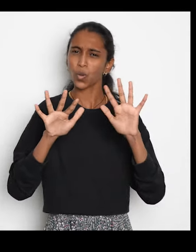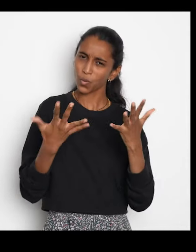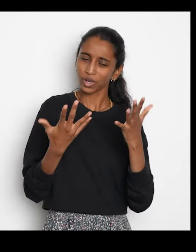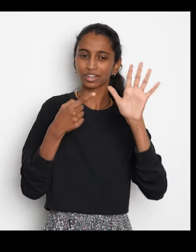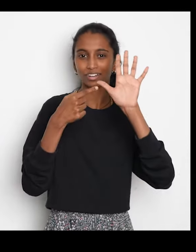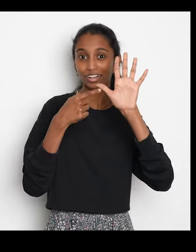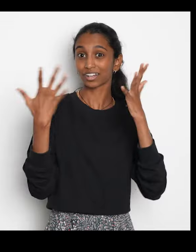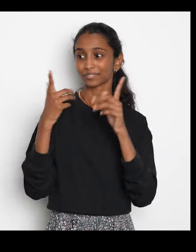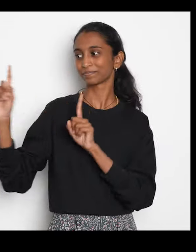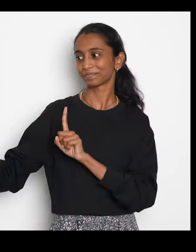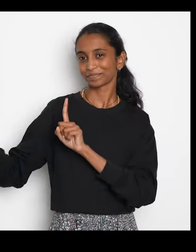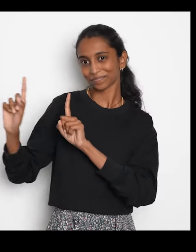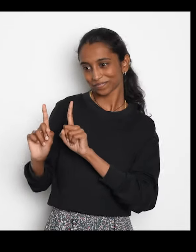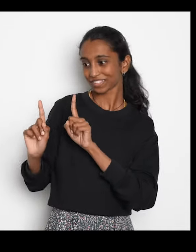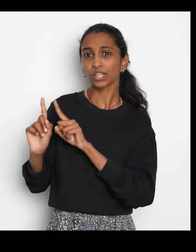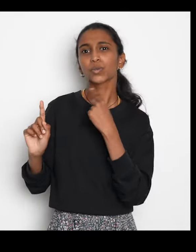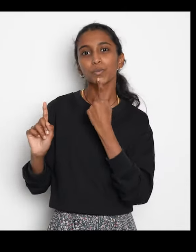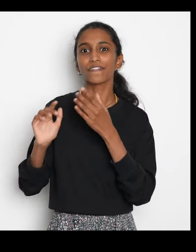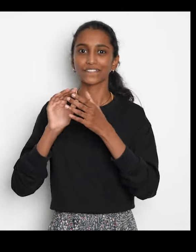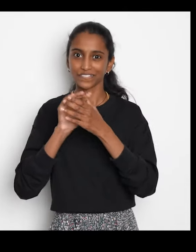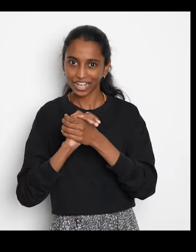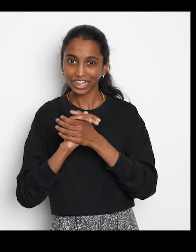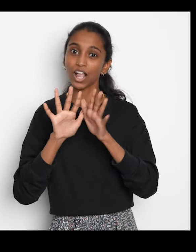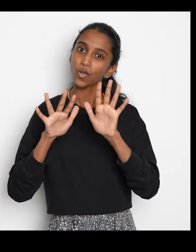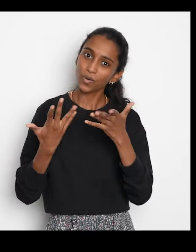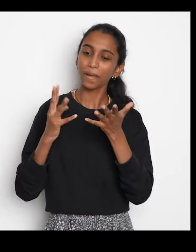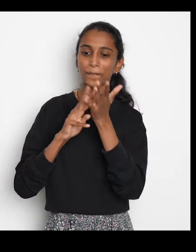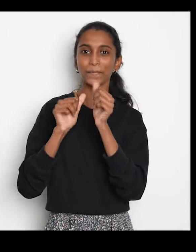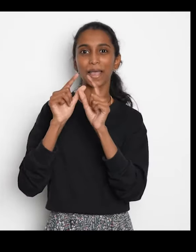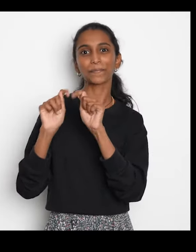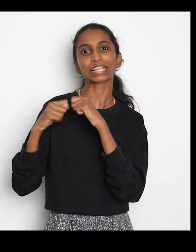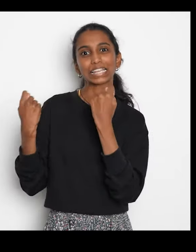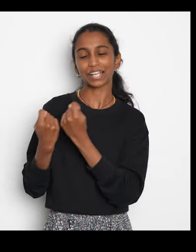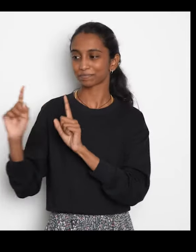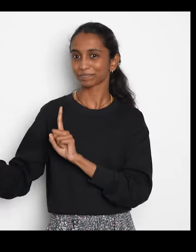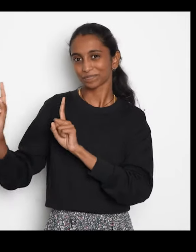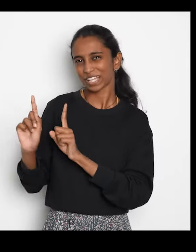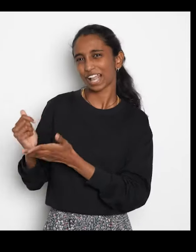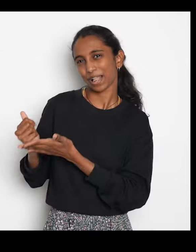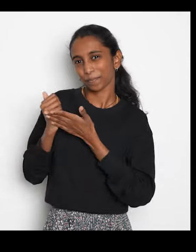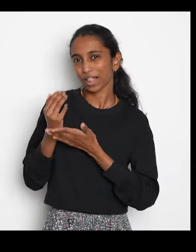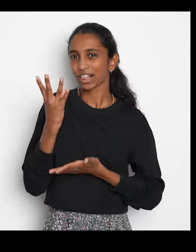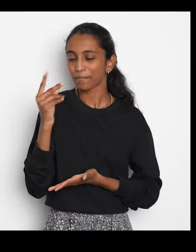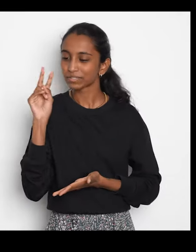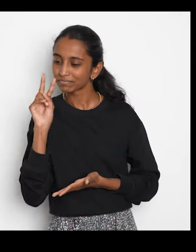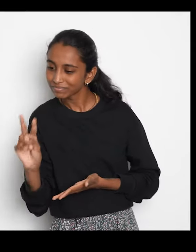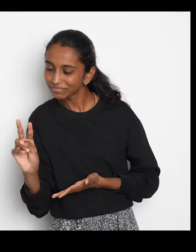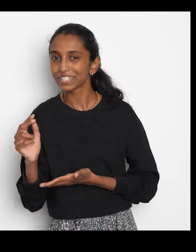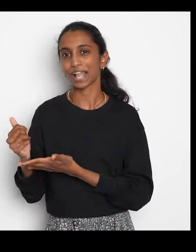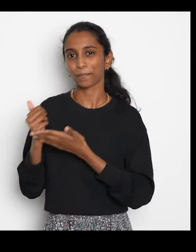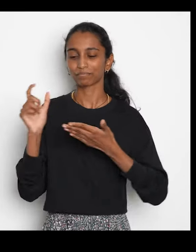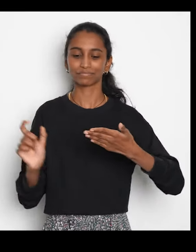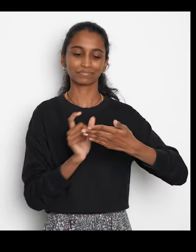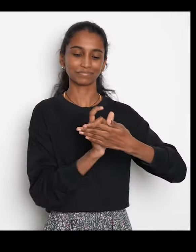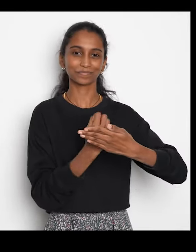The latter requires the assistance of a friend or member of the MAP team to read out the numbers next to the